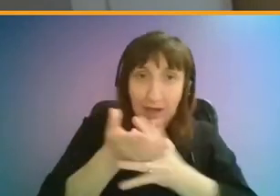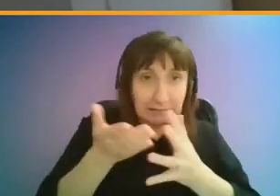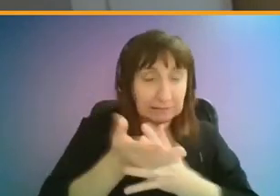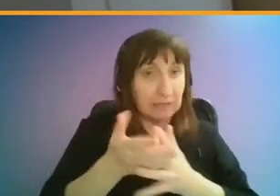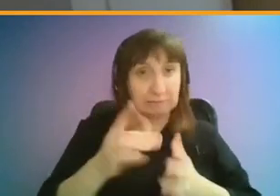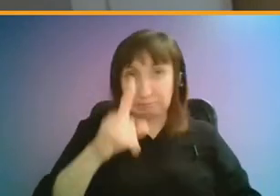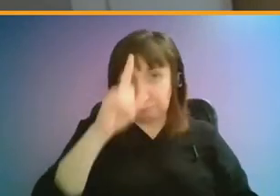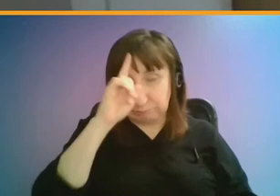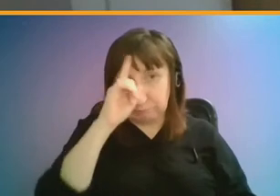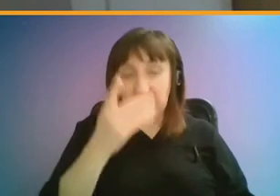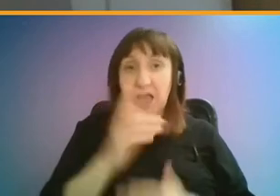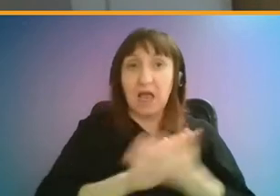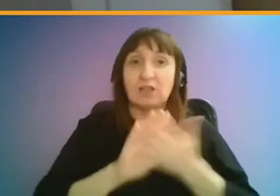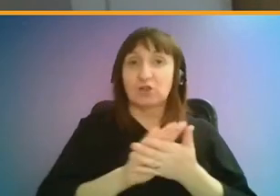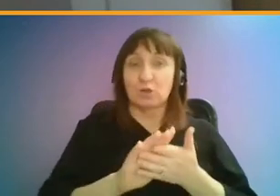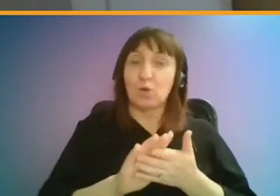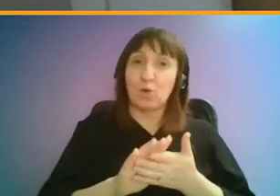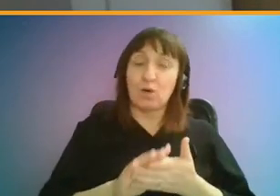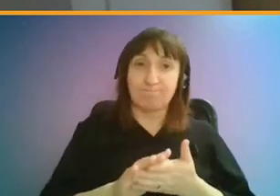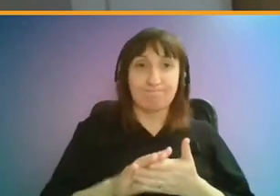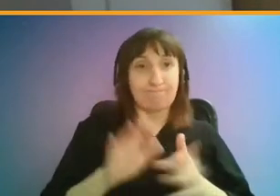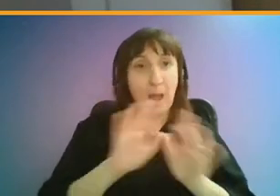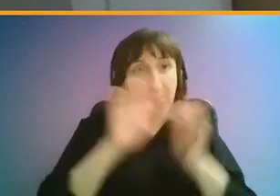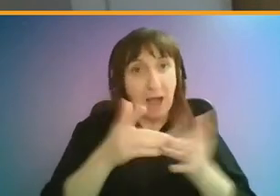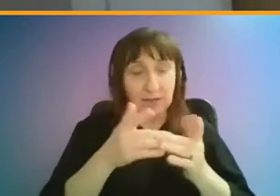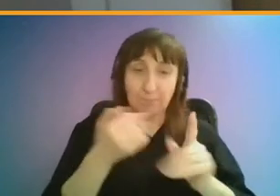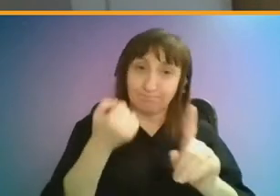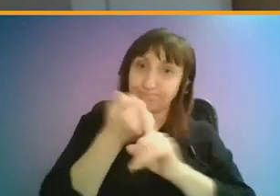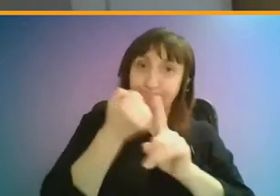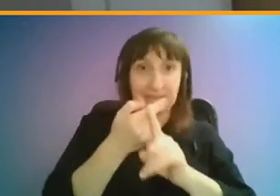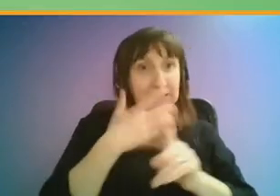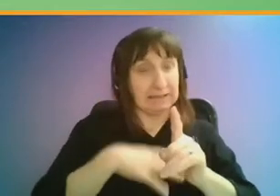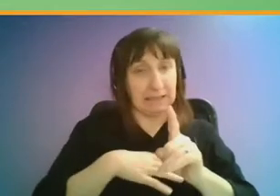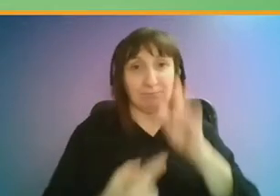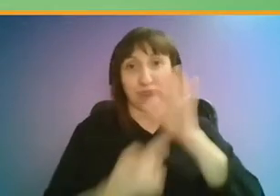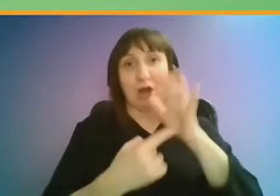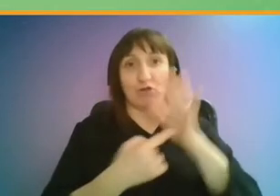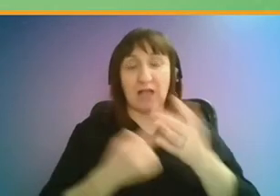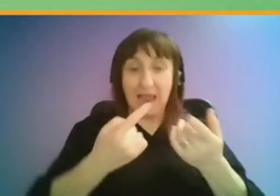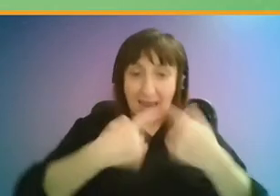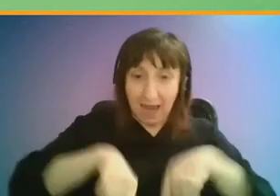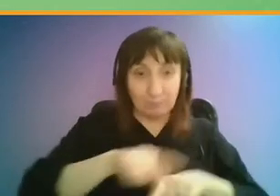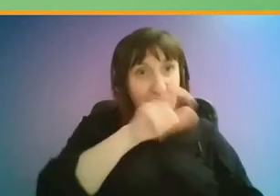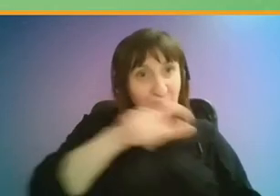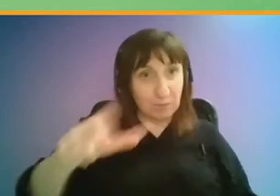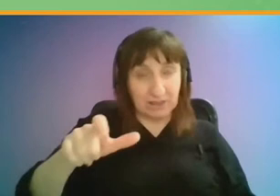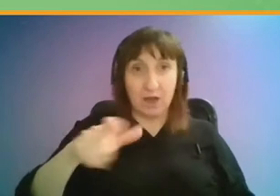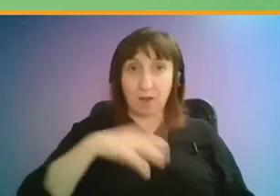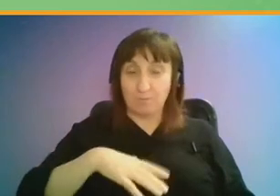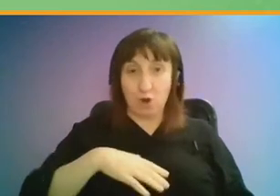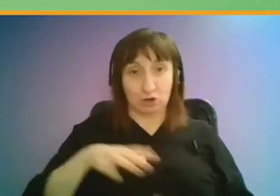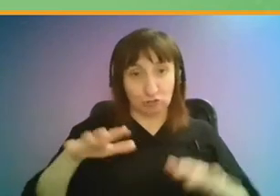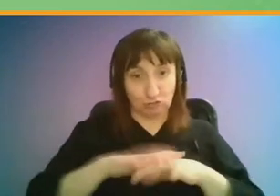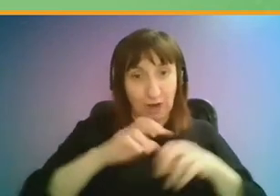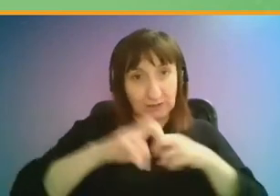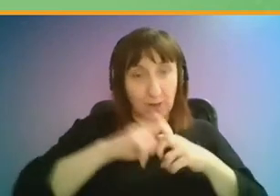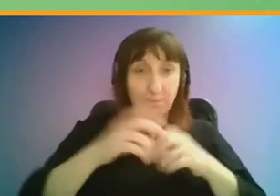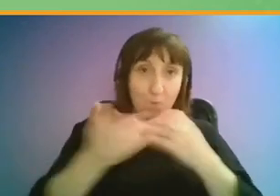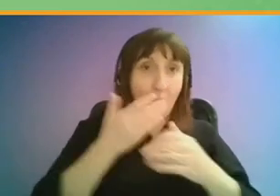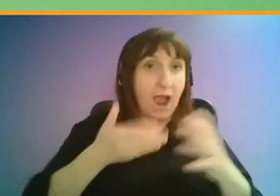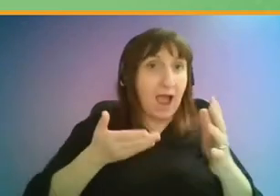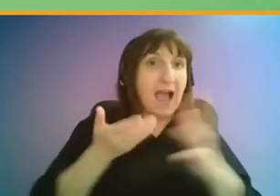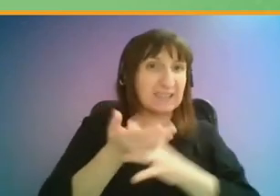the pandemic's really hammered that home that we need to make sure that is a priority because it helps everyone, you know, making the transport network more accessible.